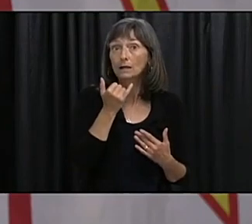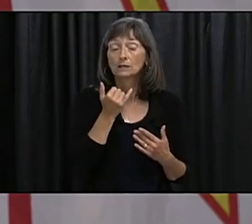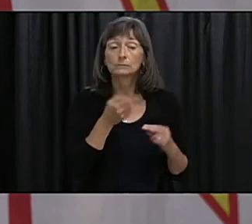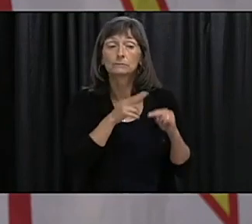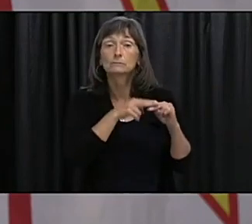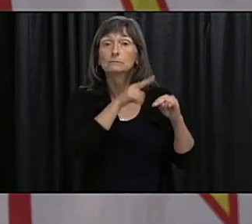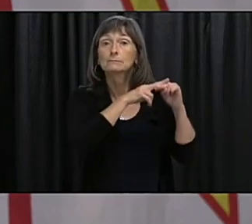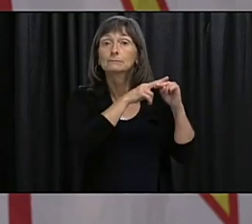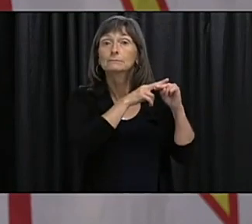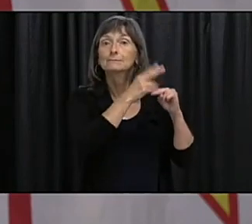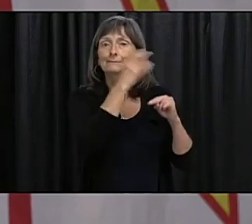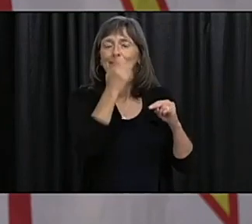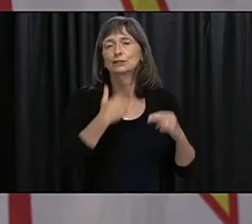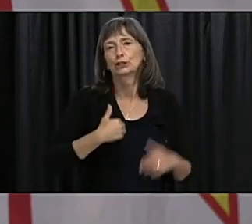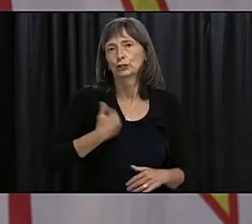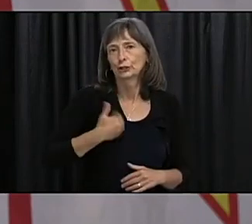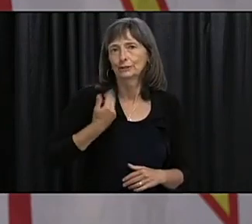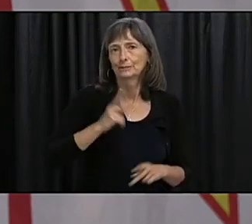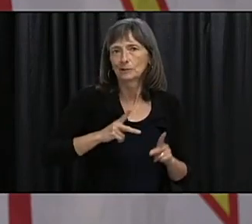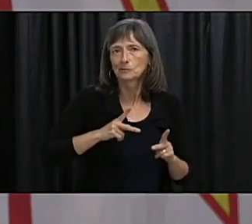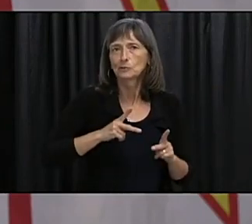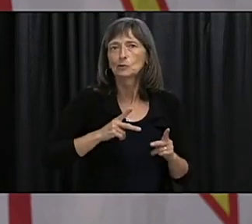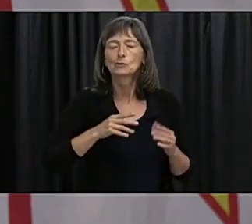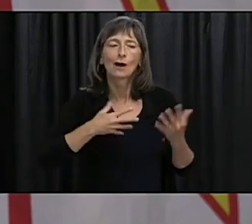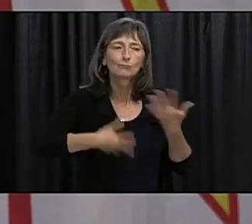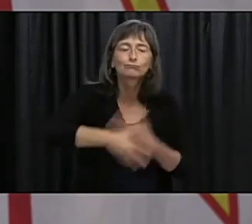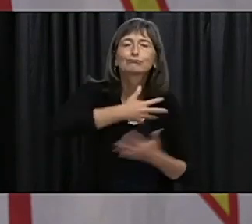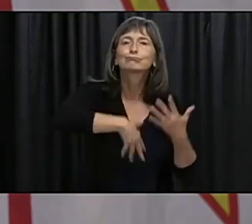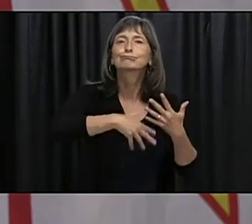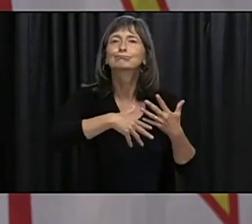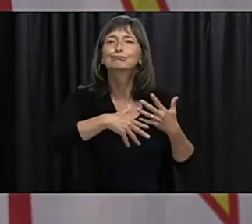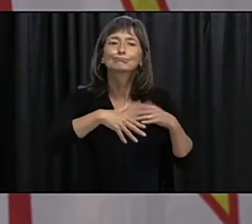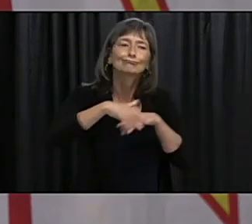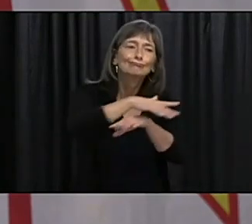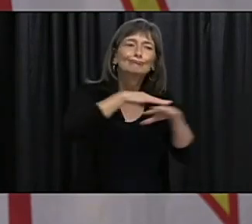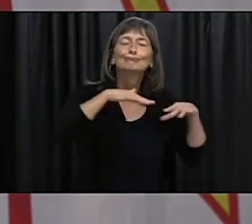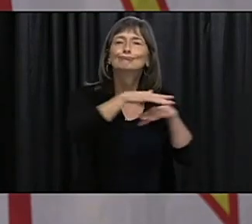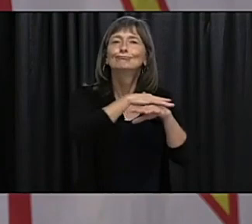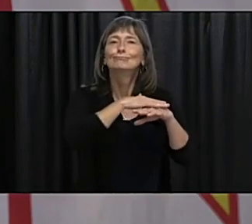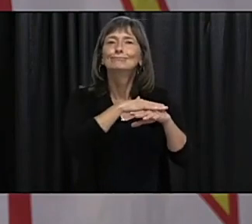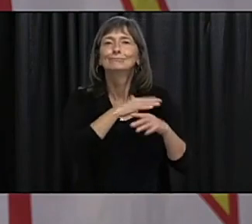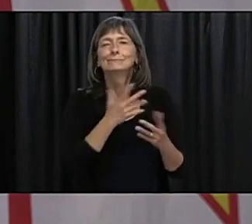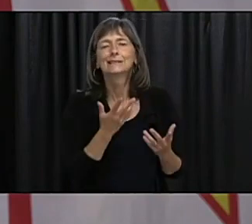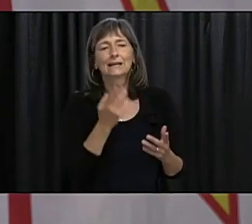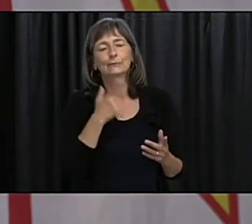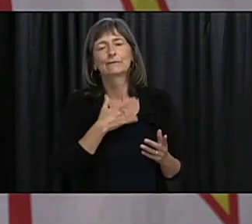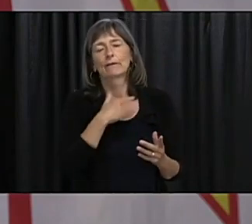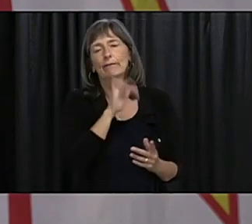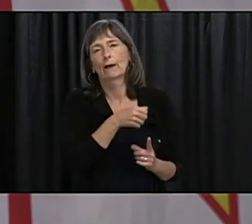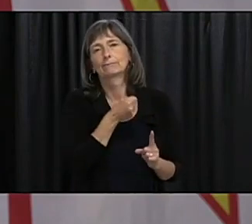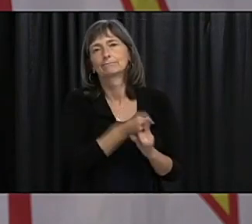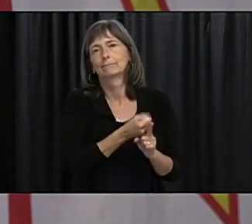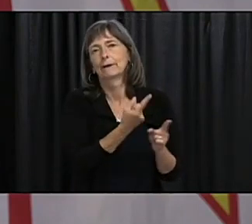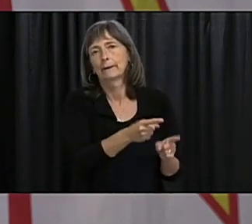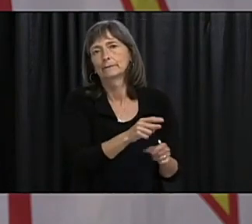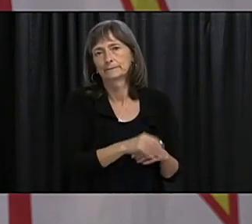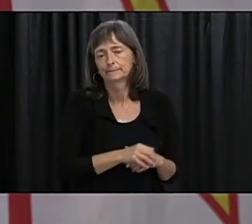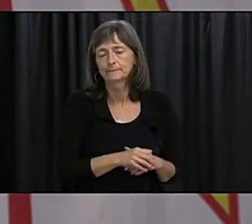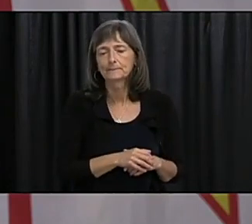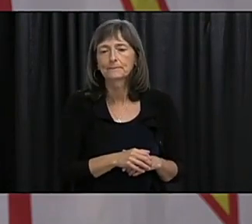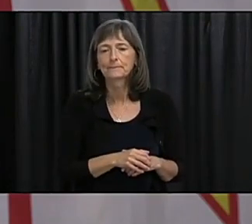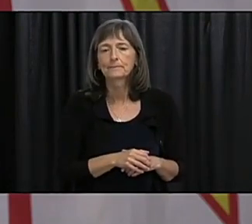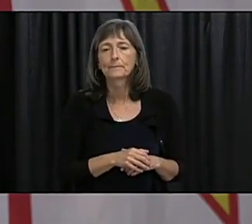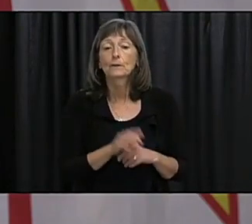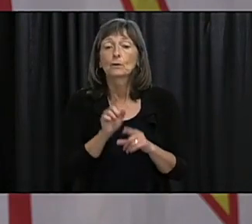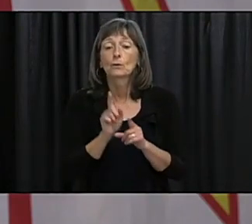you know it's being driven by a younger demographic and it's felt that it's social gatherings that perhaps are driving this there's also